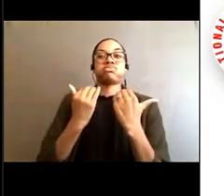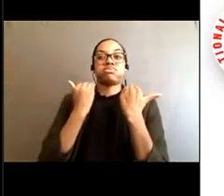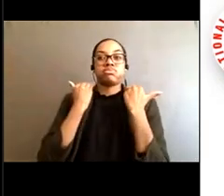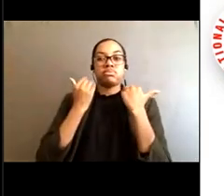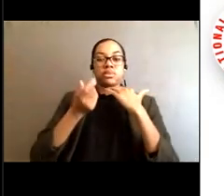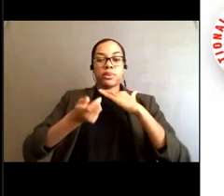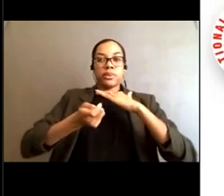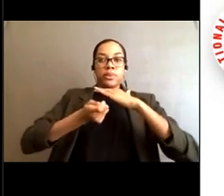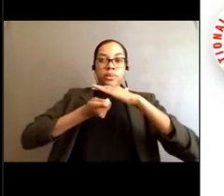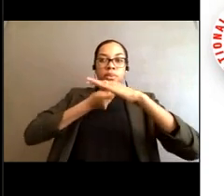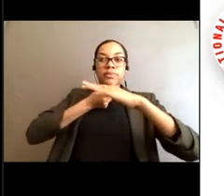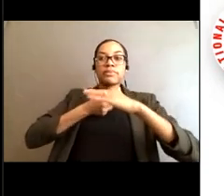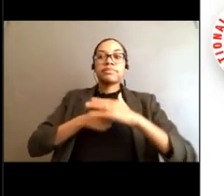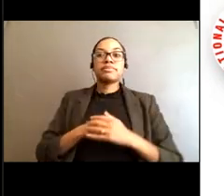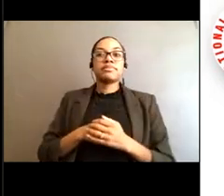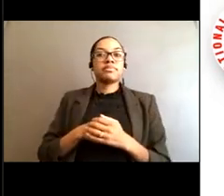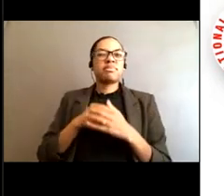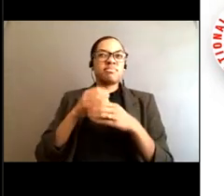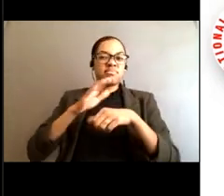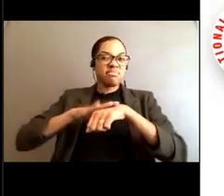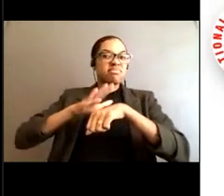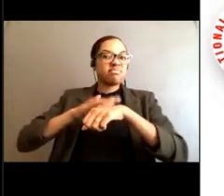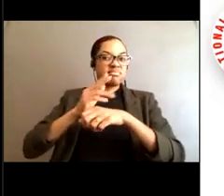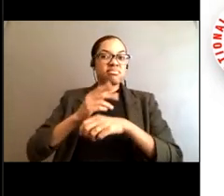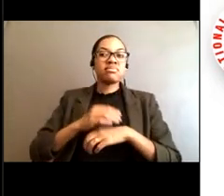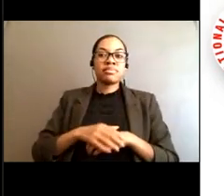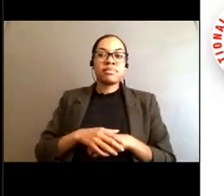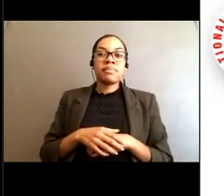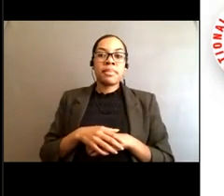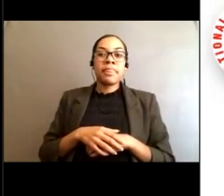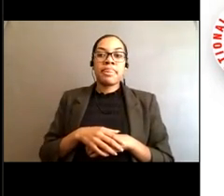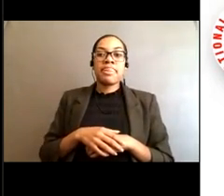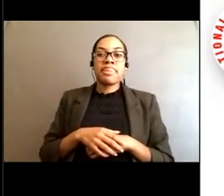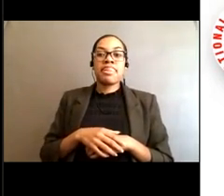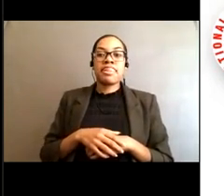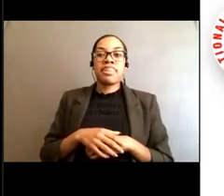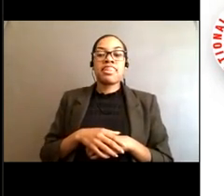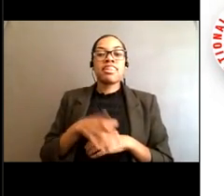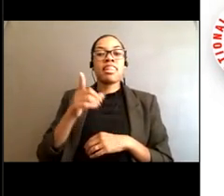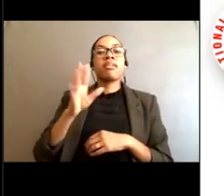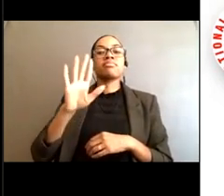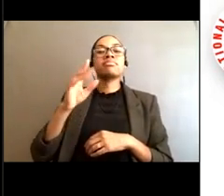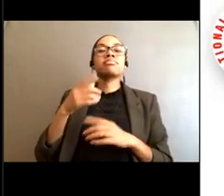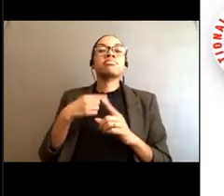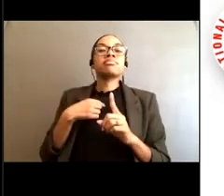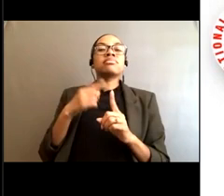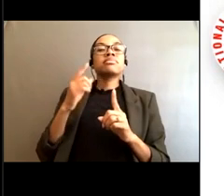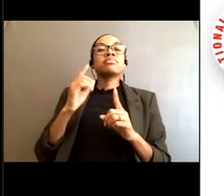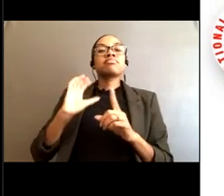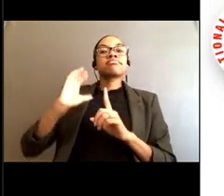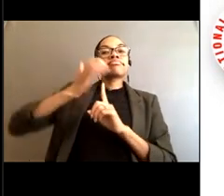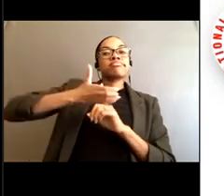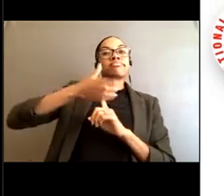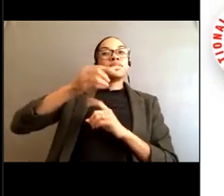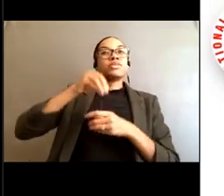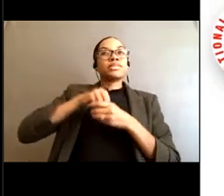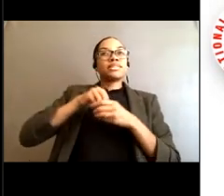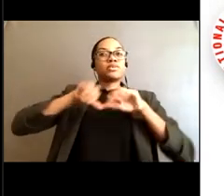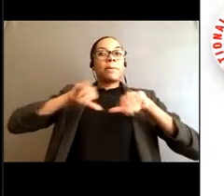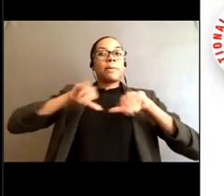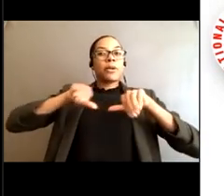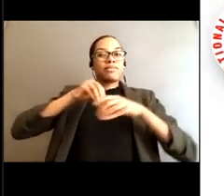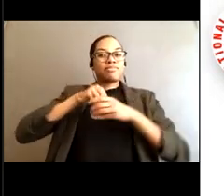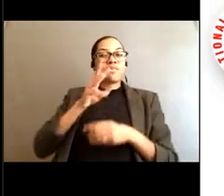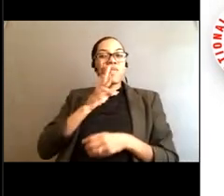If we go ahead to the next slide, let's pretend that we're in the water now. So this is our friend